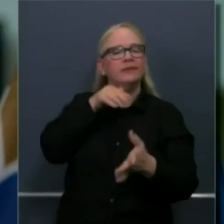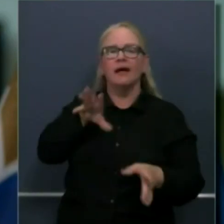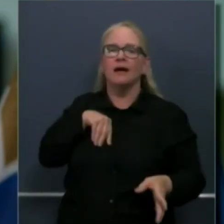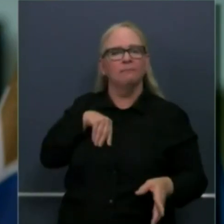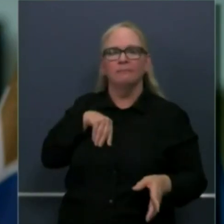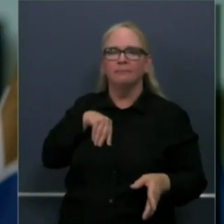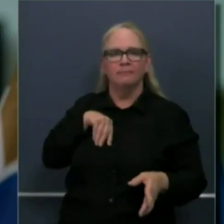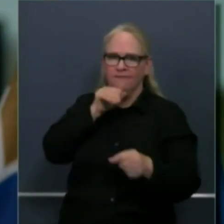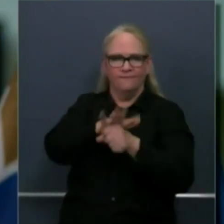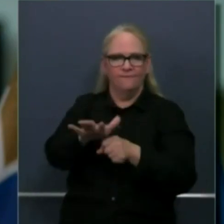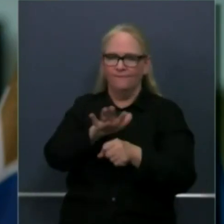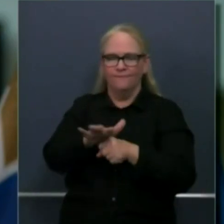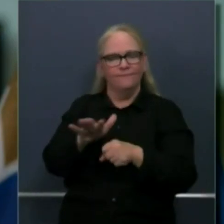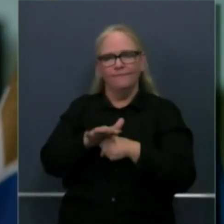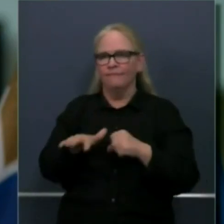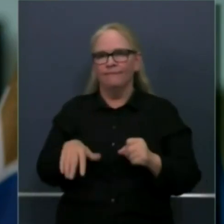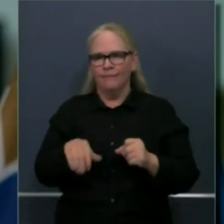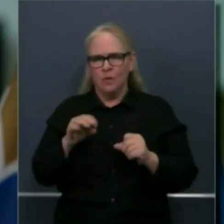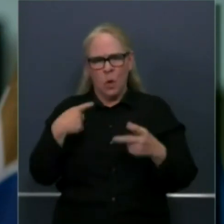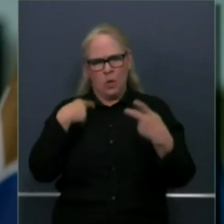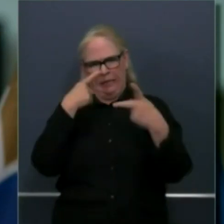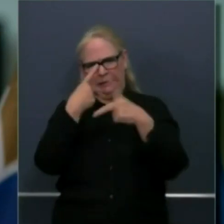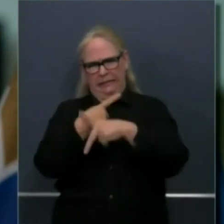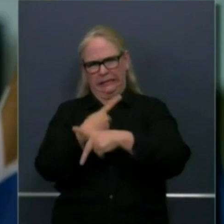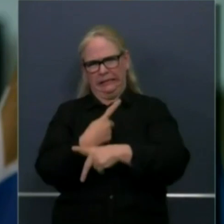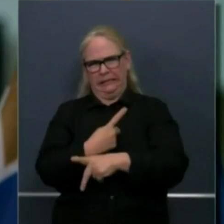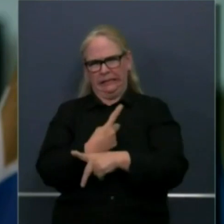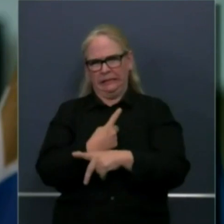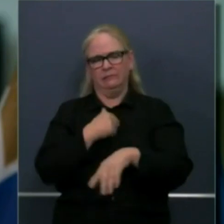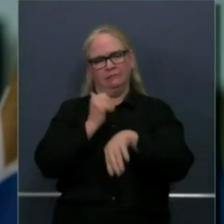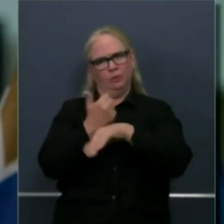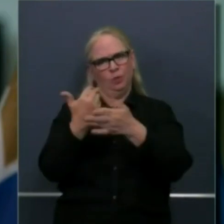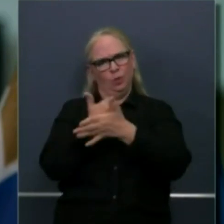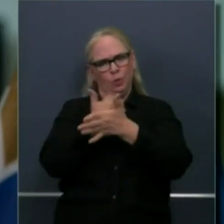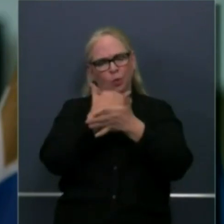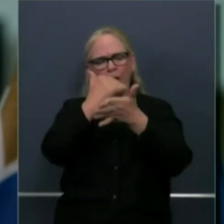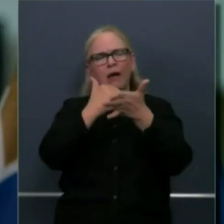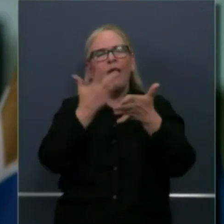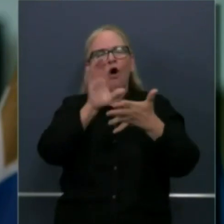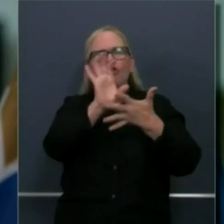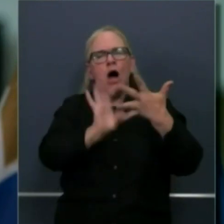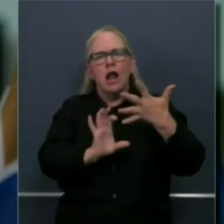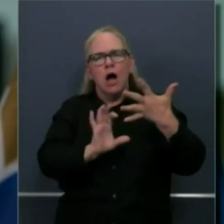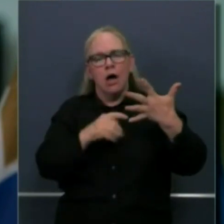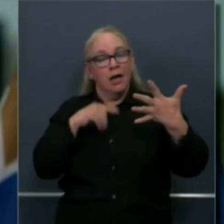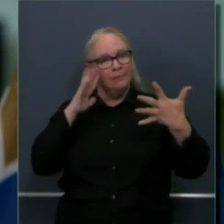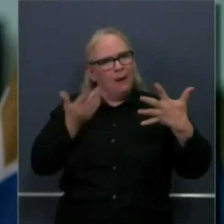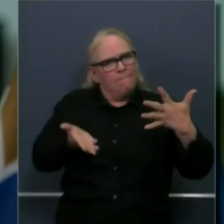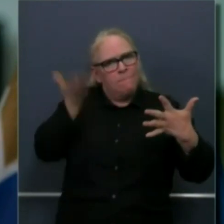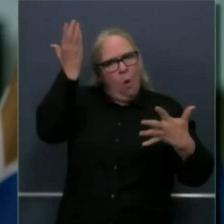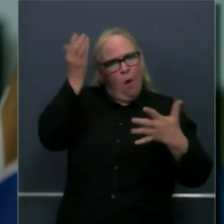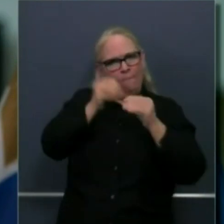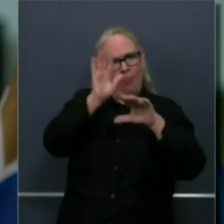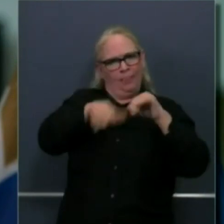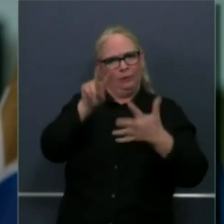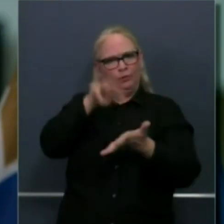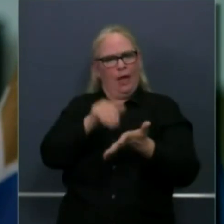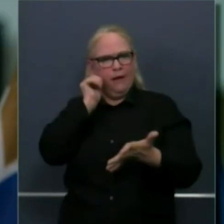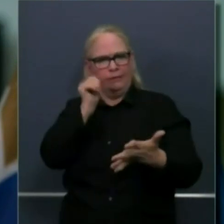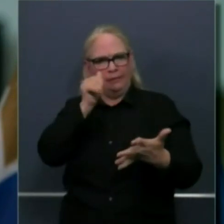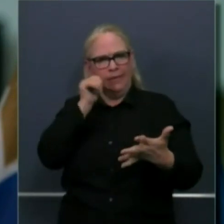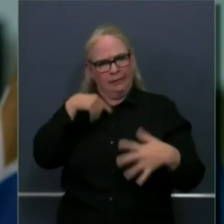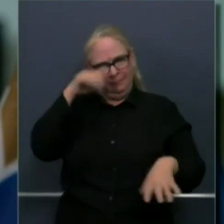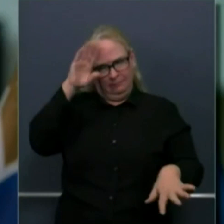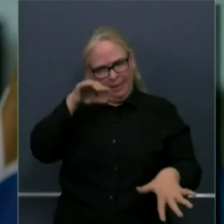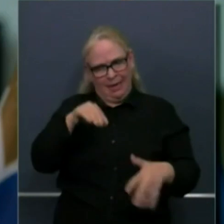some very specific and prescriptive guidelines and expectations put out our stated goals in terms of what